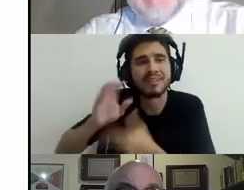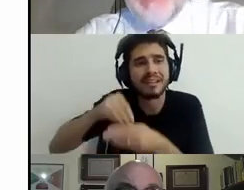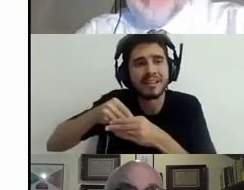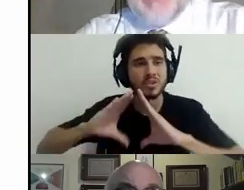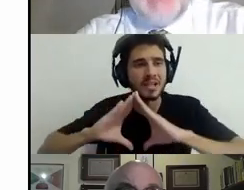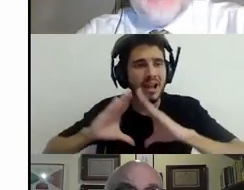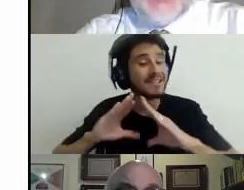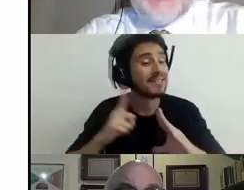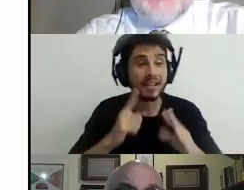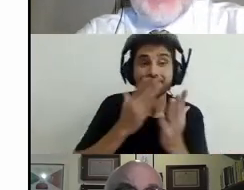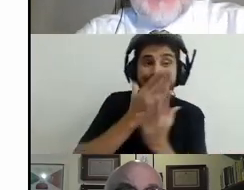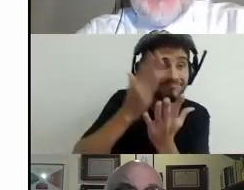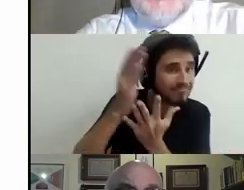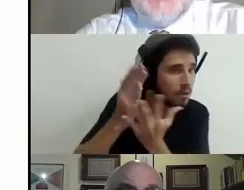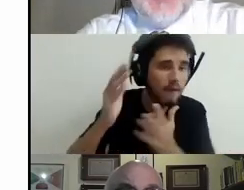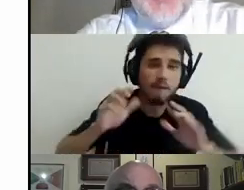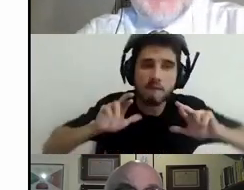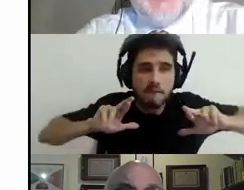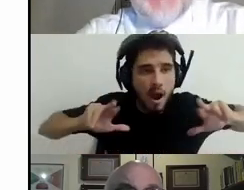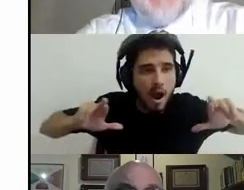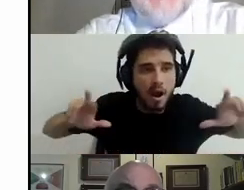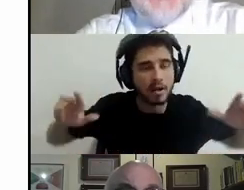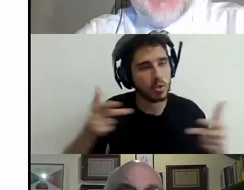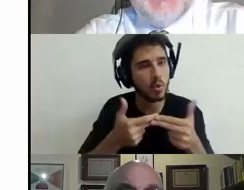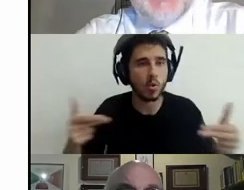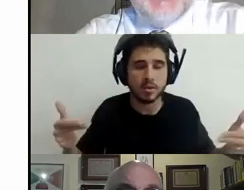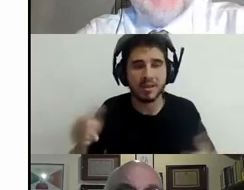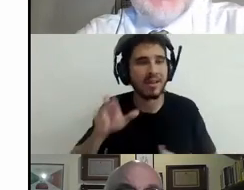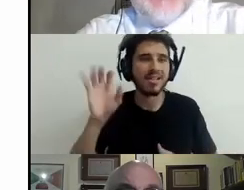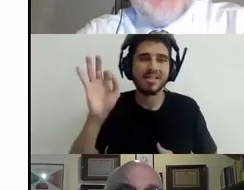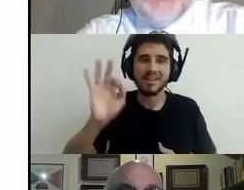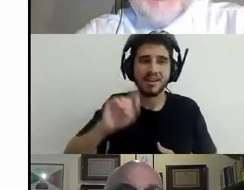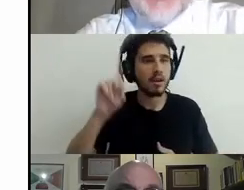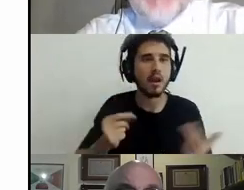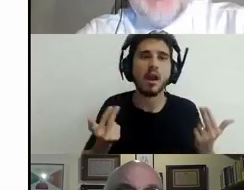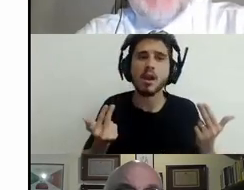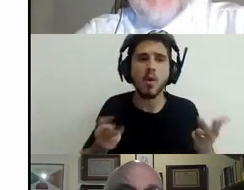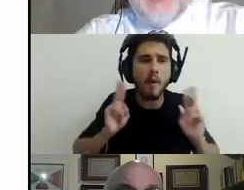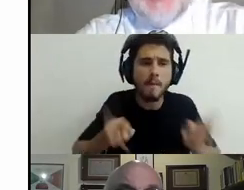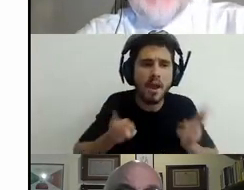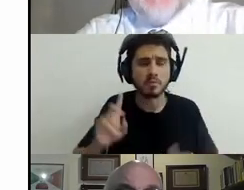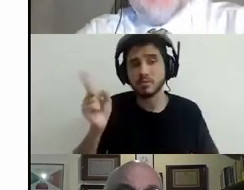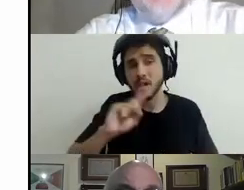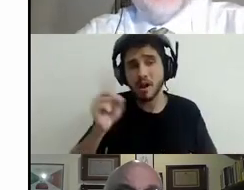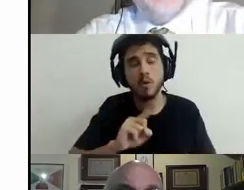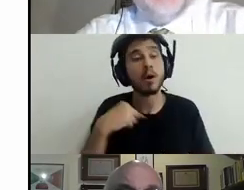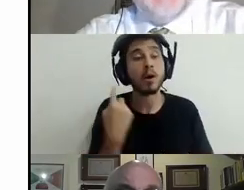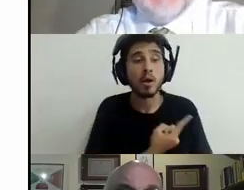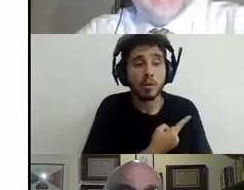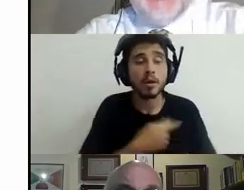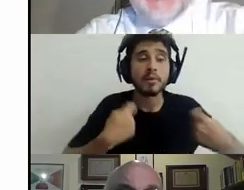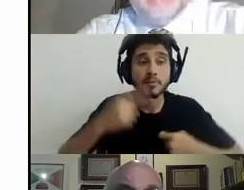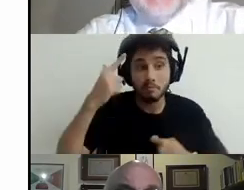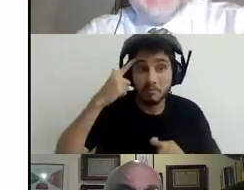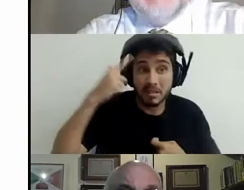enabled by educational technology. You have so many interesting tools now to help schools to do